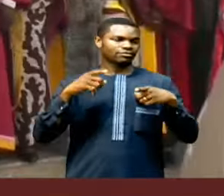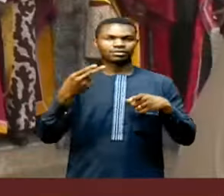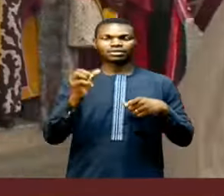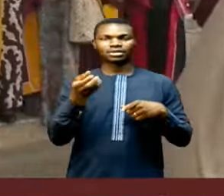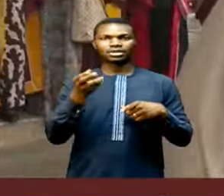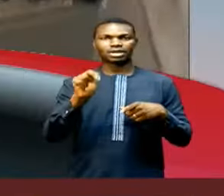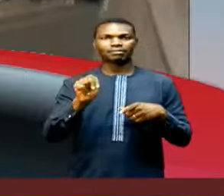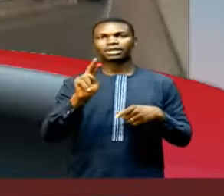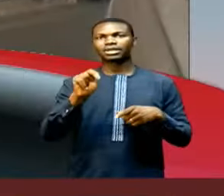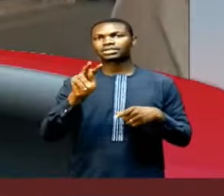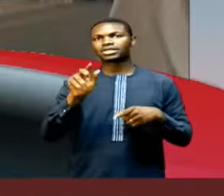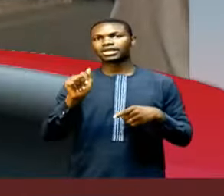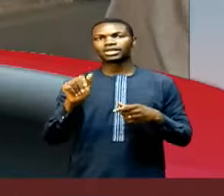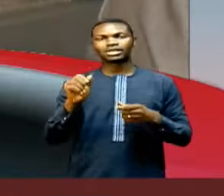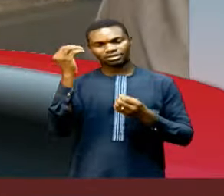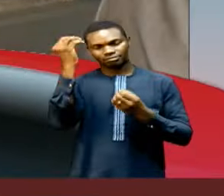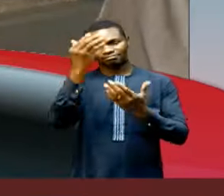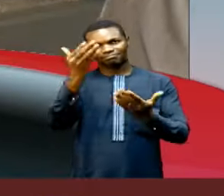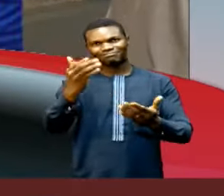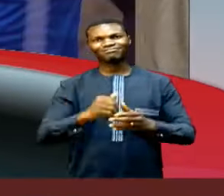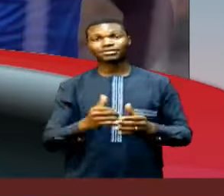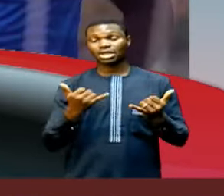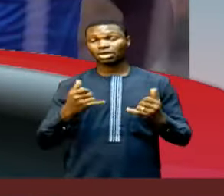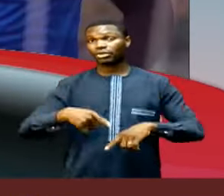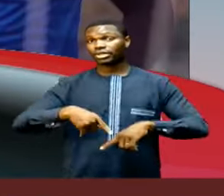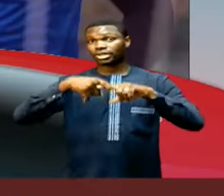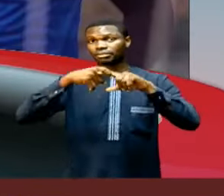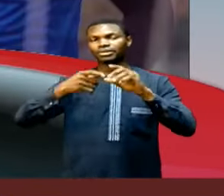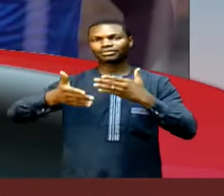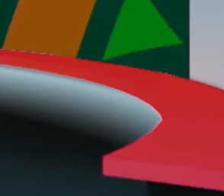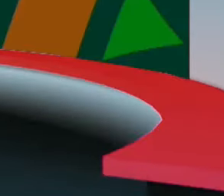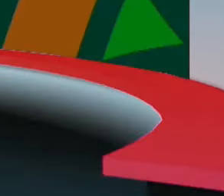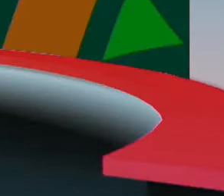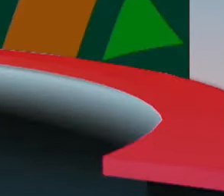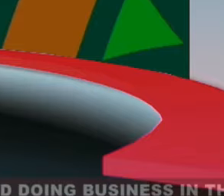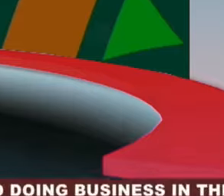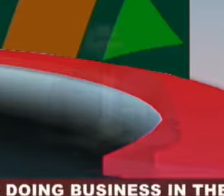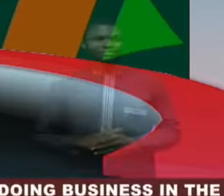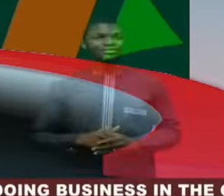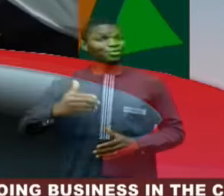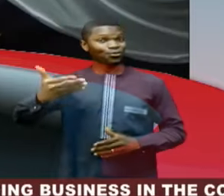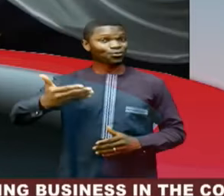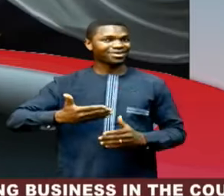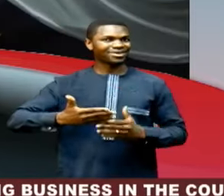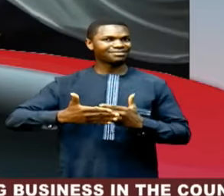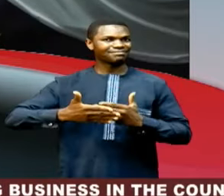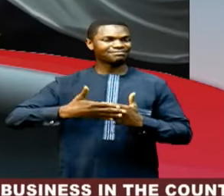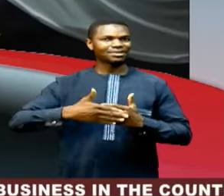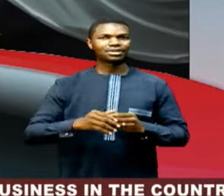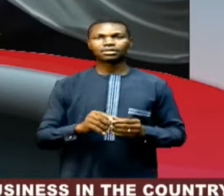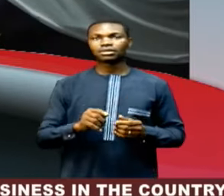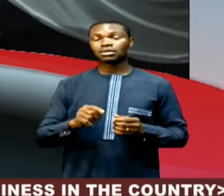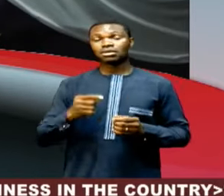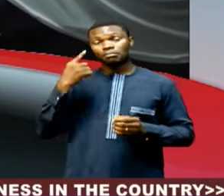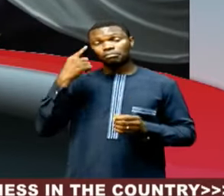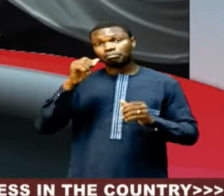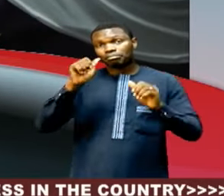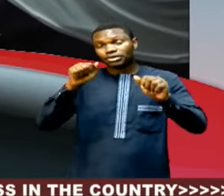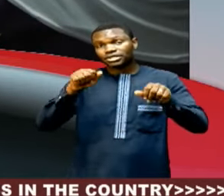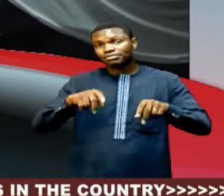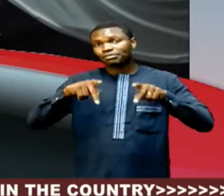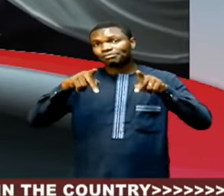NTA News. All right, let's take a break. We're back in a moment. Welcome back. To promote healthy living